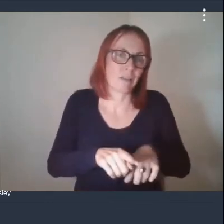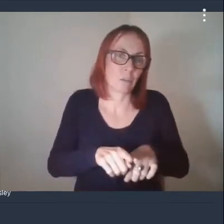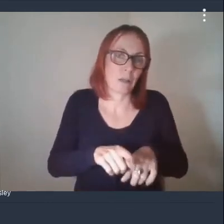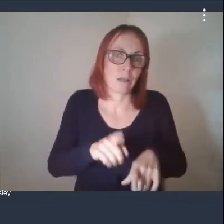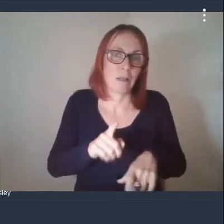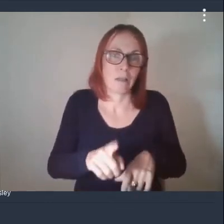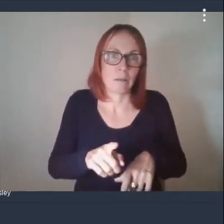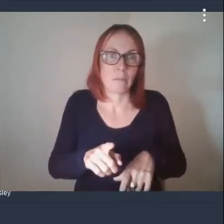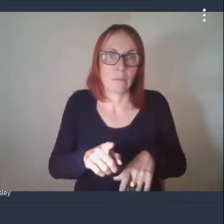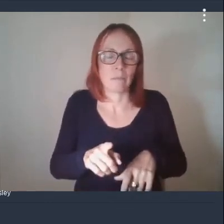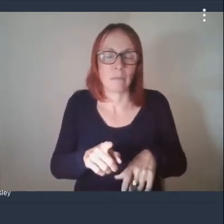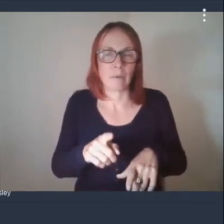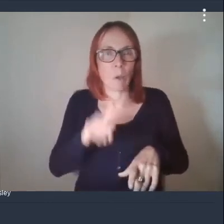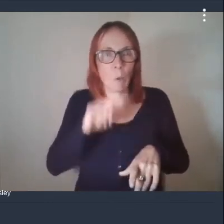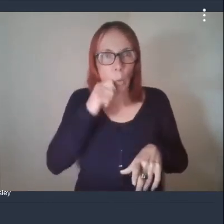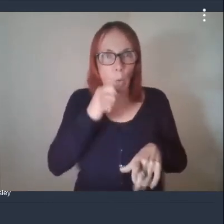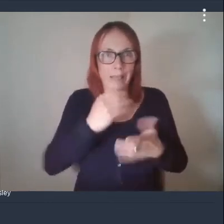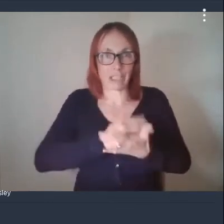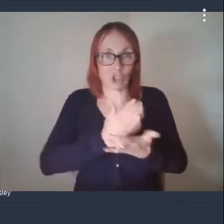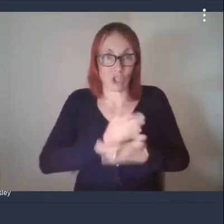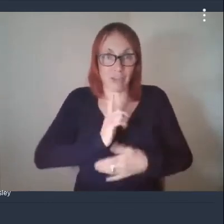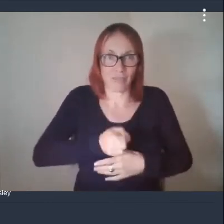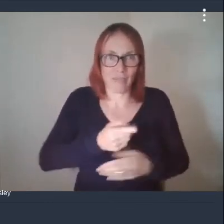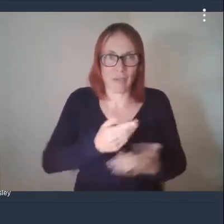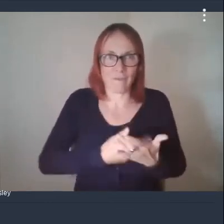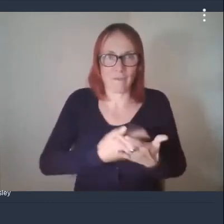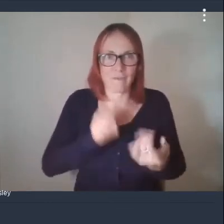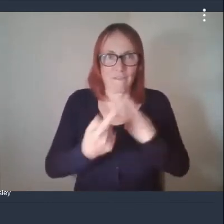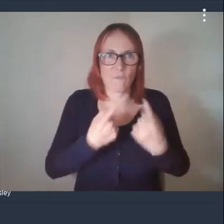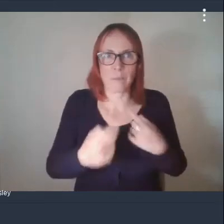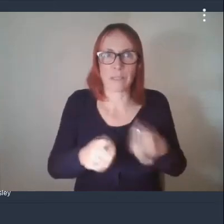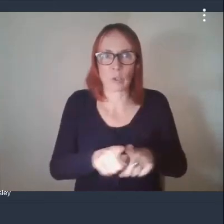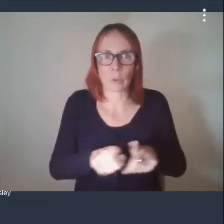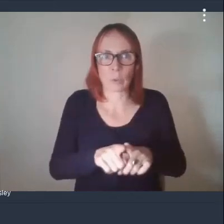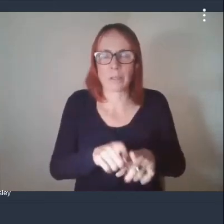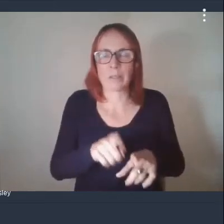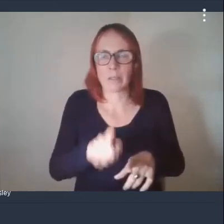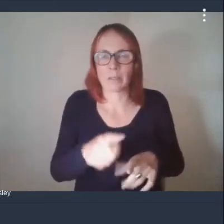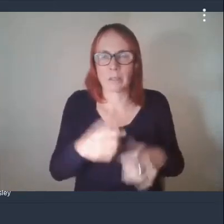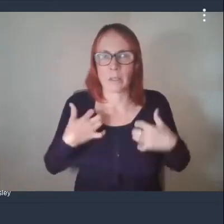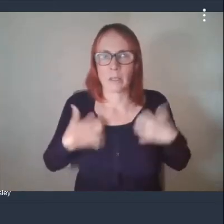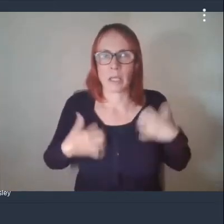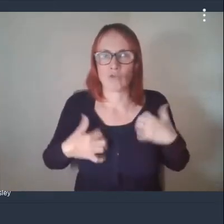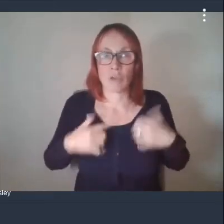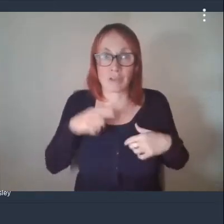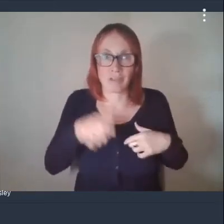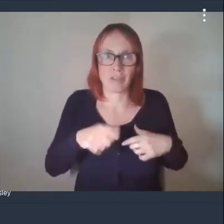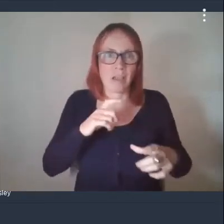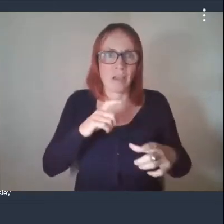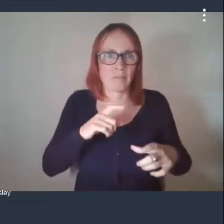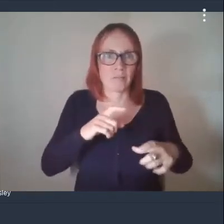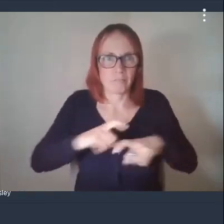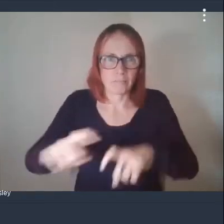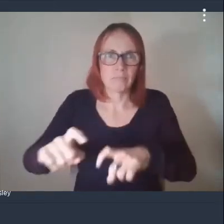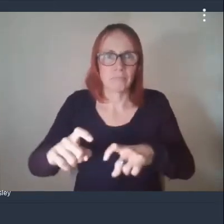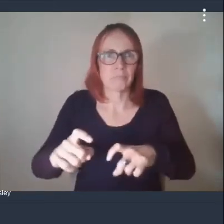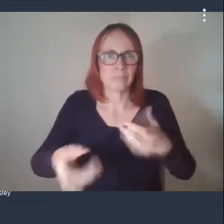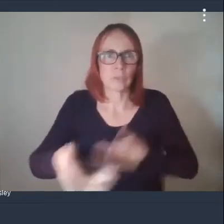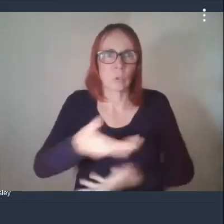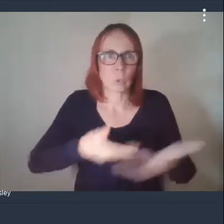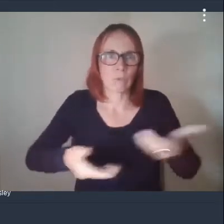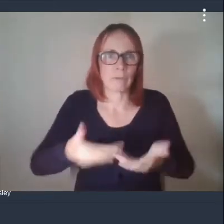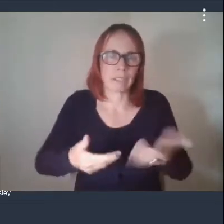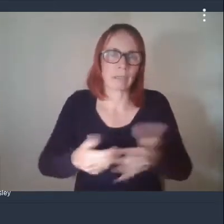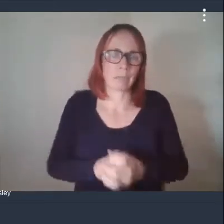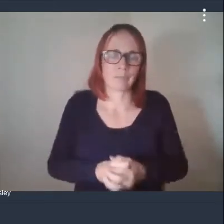still on so make sure to share that in the event pages afterwards and we can still continue that conversation it's really important anyway that's me for now sorry